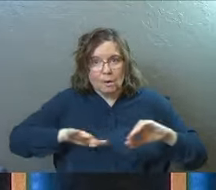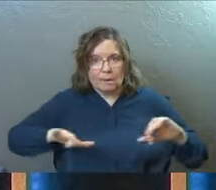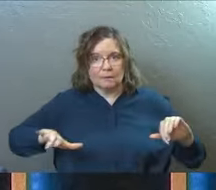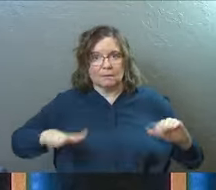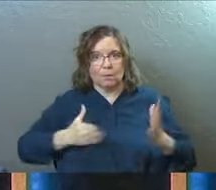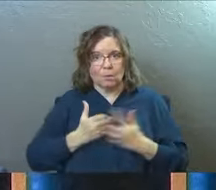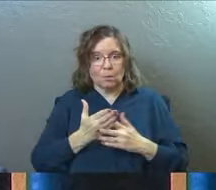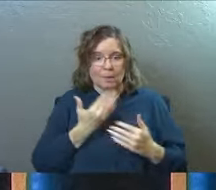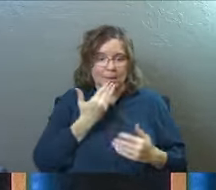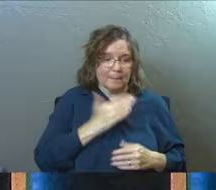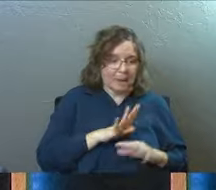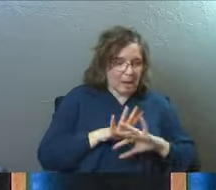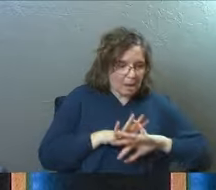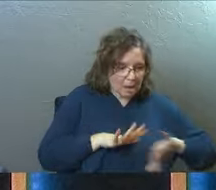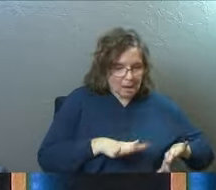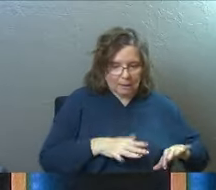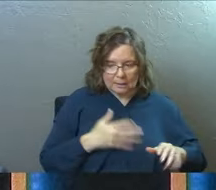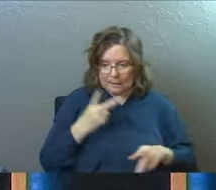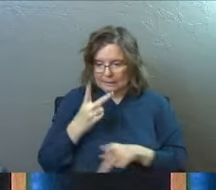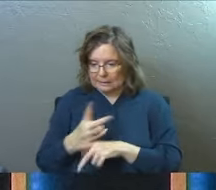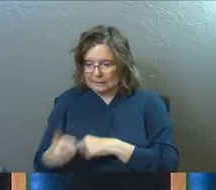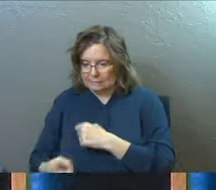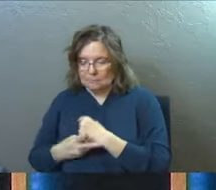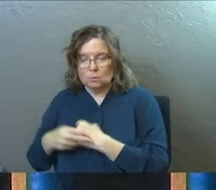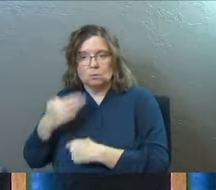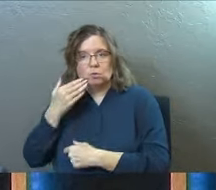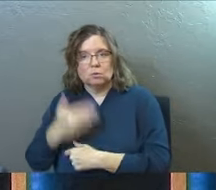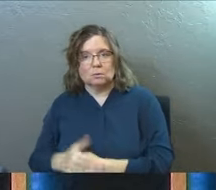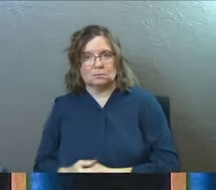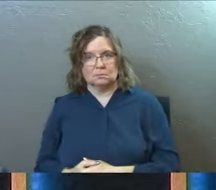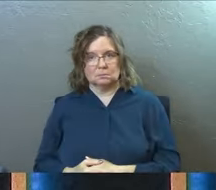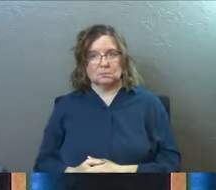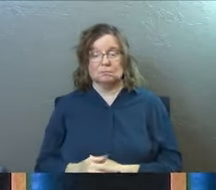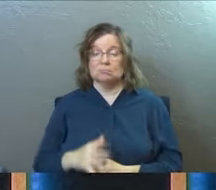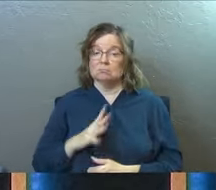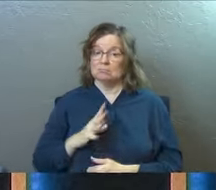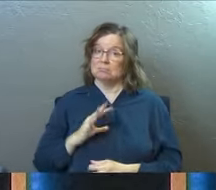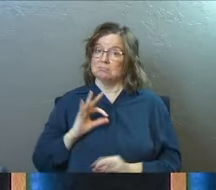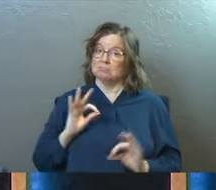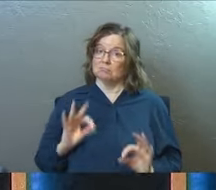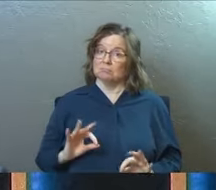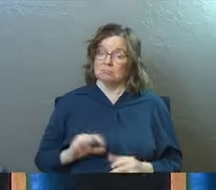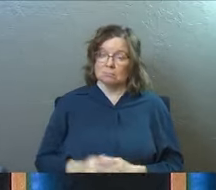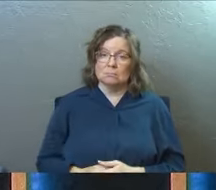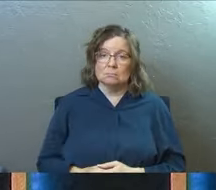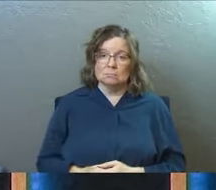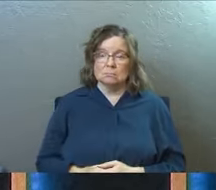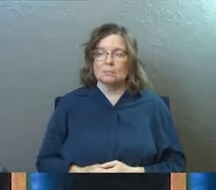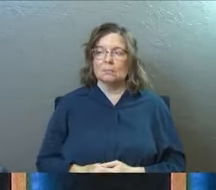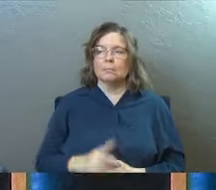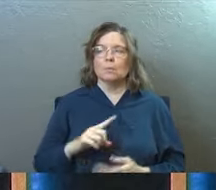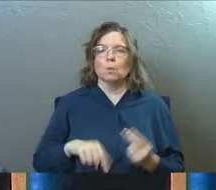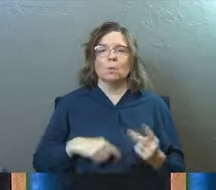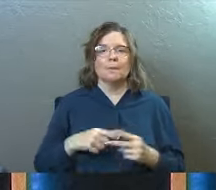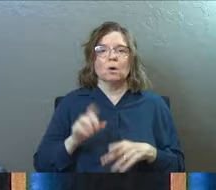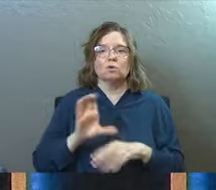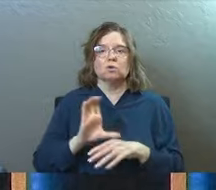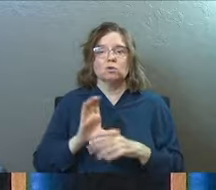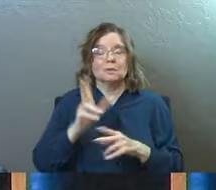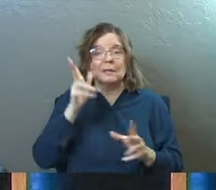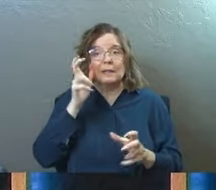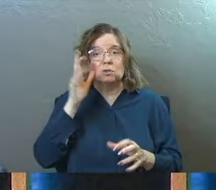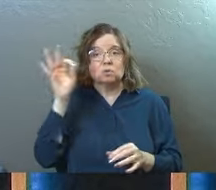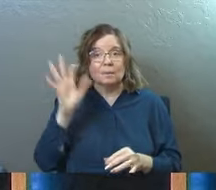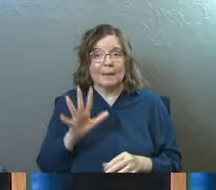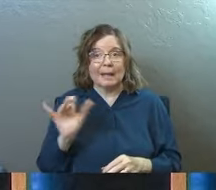Sort the bad this way and keep what's good. And it's okay. What about going to a church and